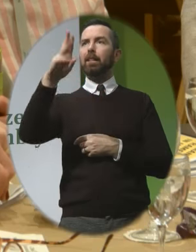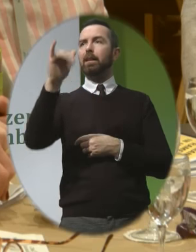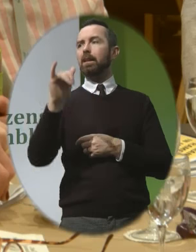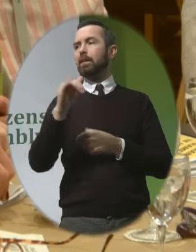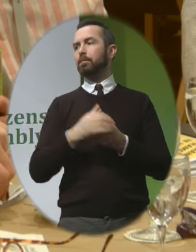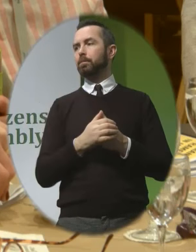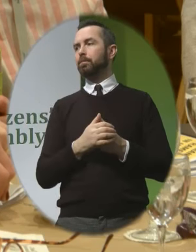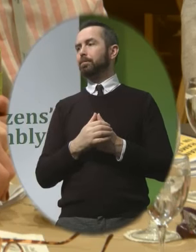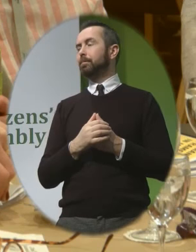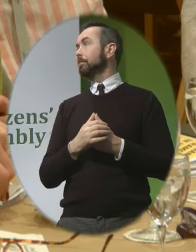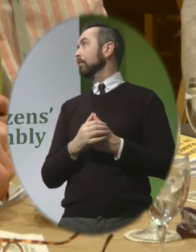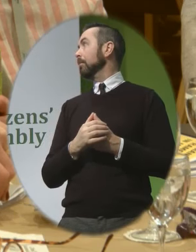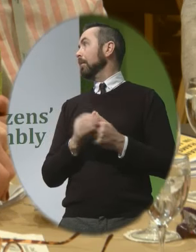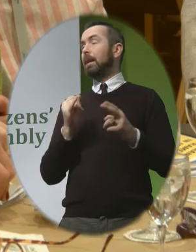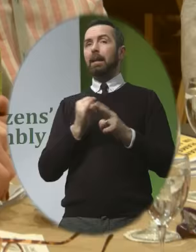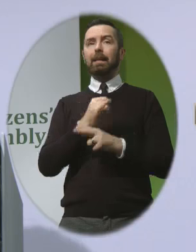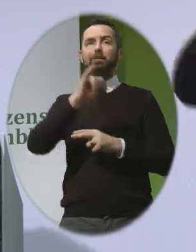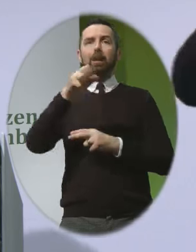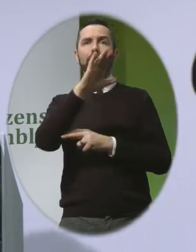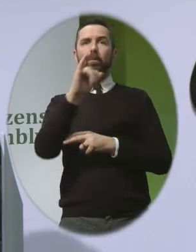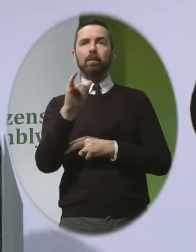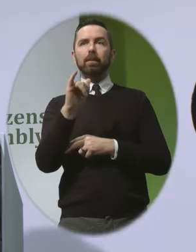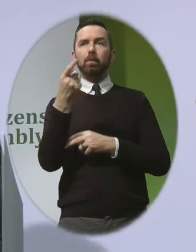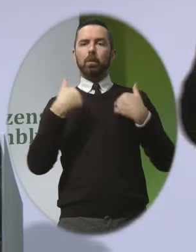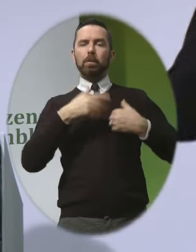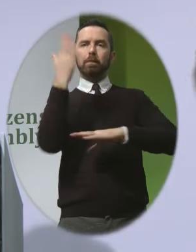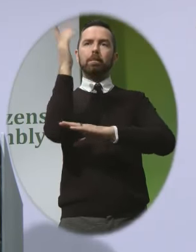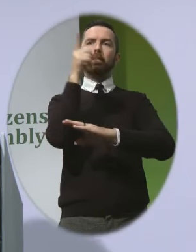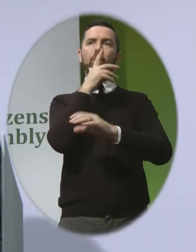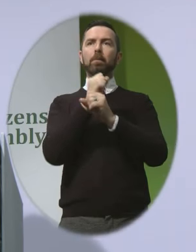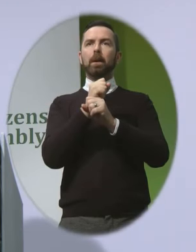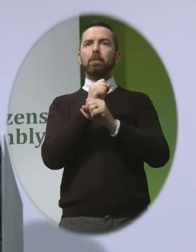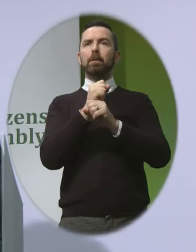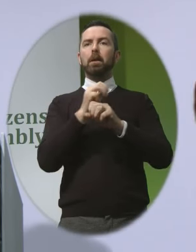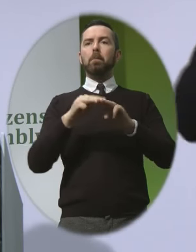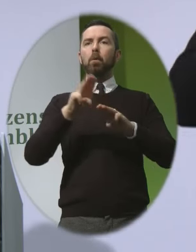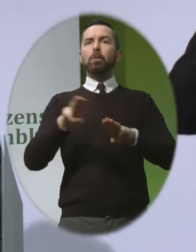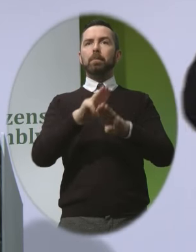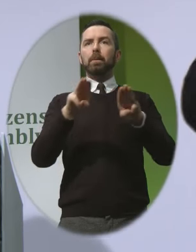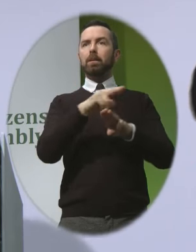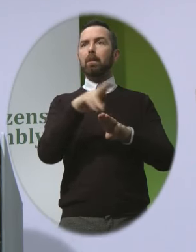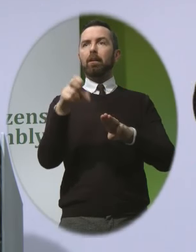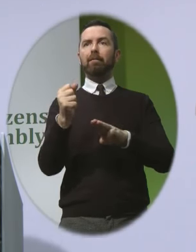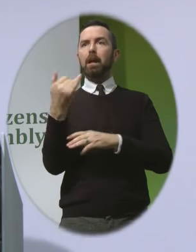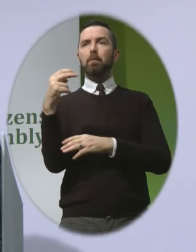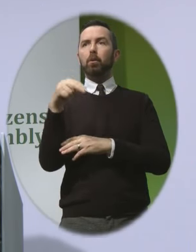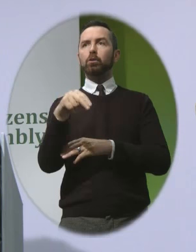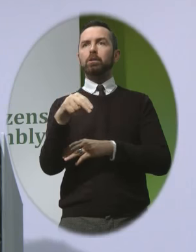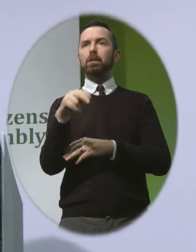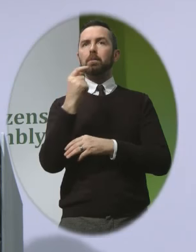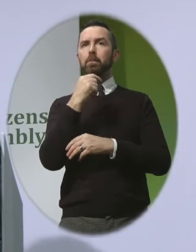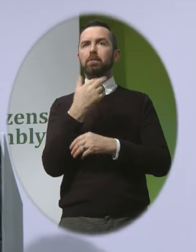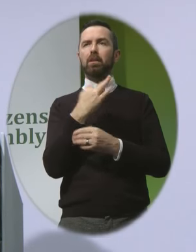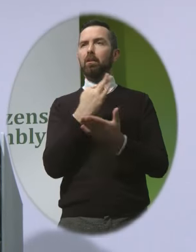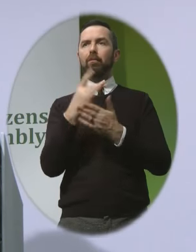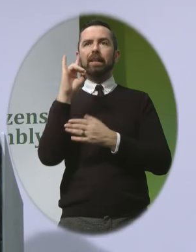in the assembly in January when he said that the vast majority of parents in these situations do not undergo an abortion but we rarely get to hear